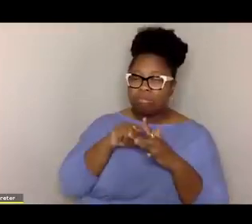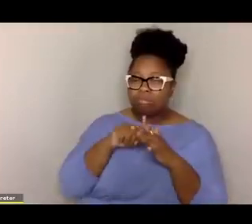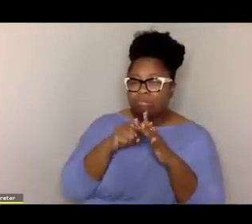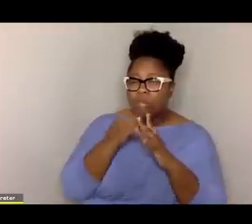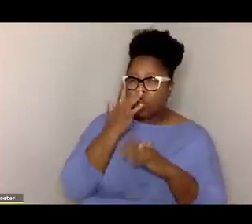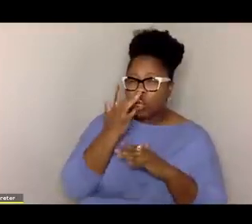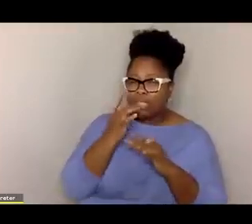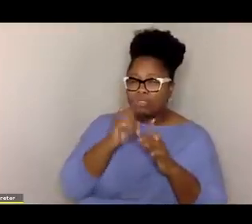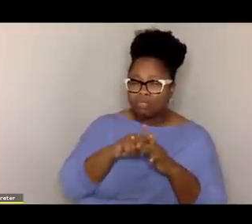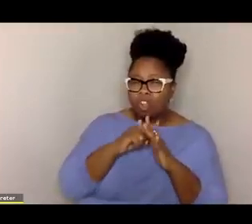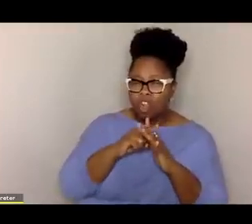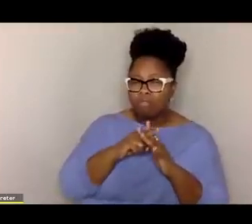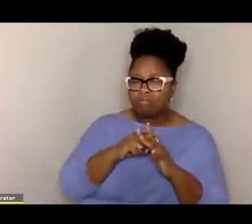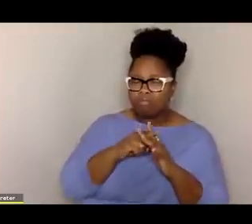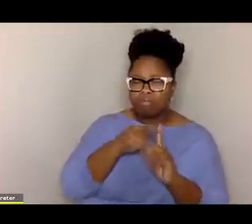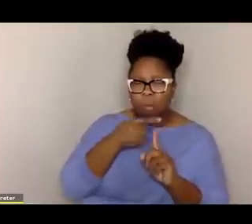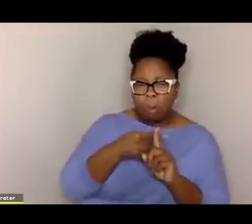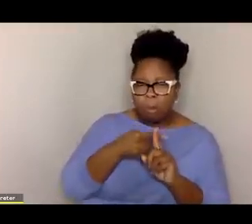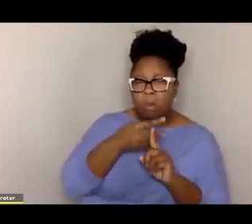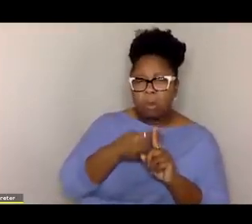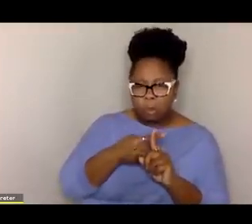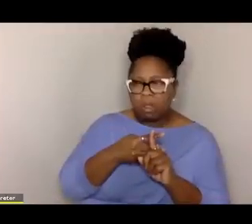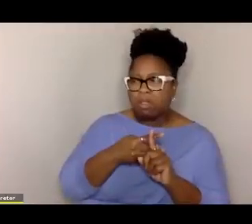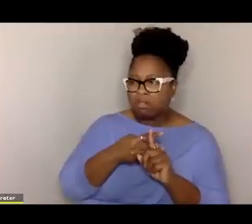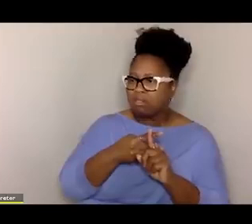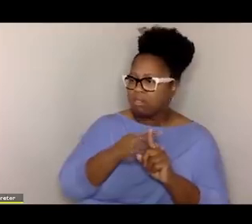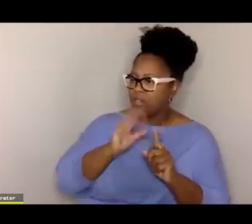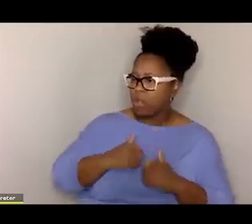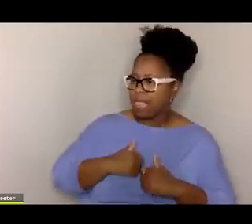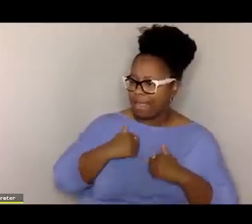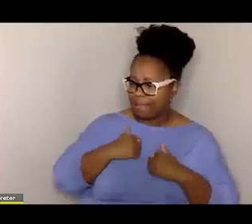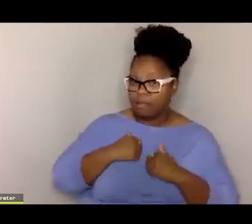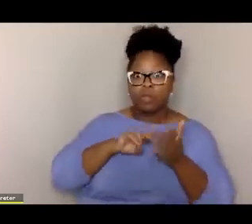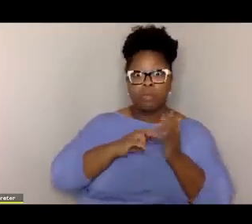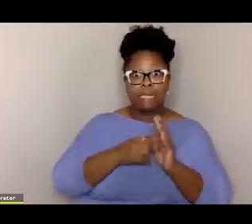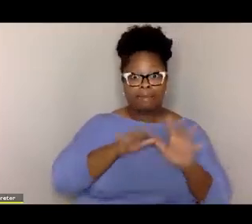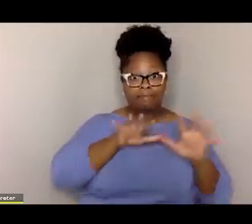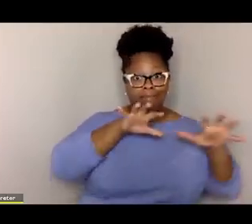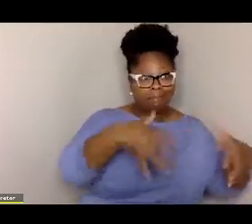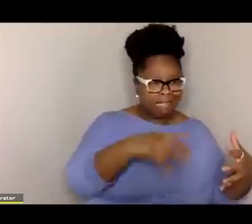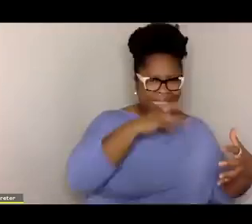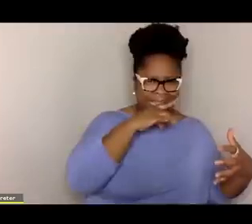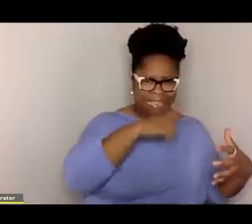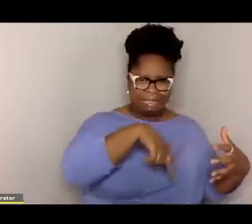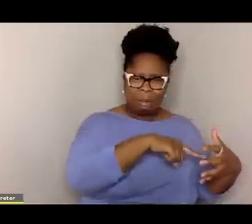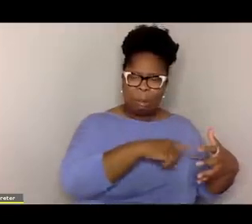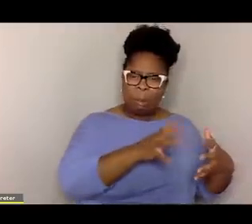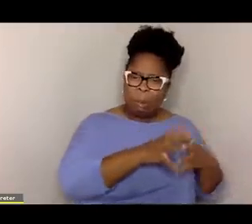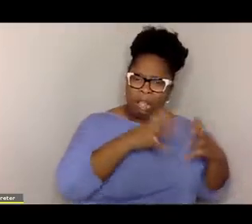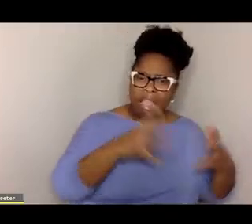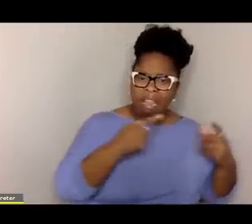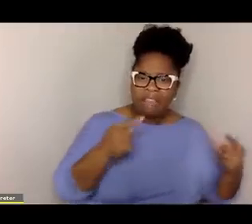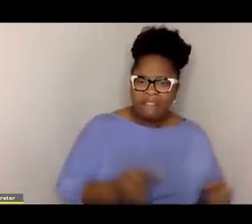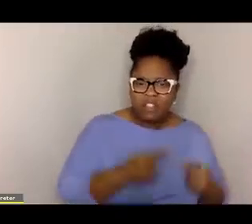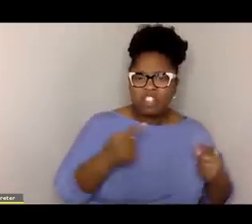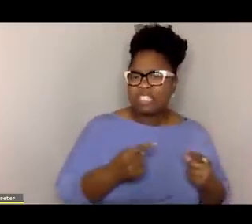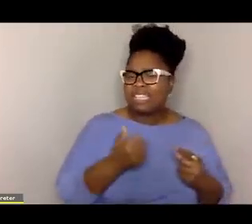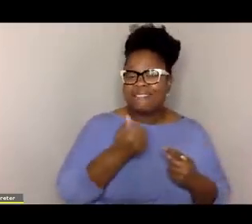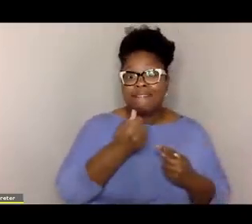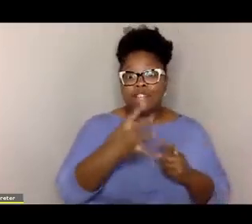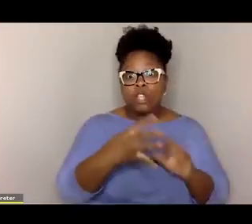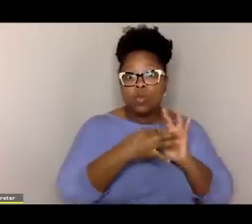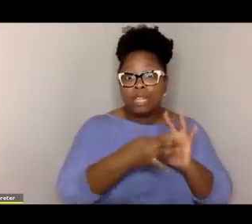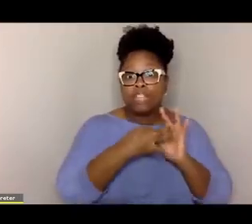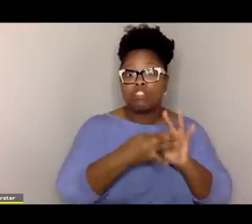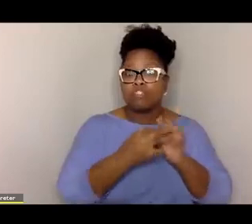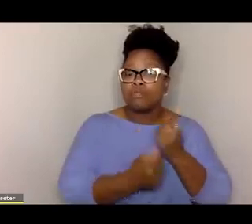you know, the first start in life, the first couple of months. And so when we look at kids who have lots of adversity and few relational